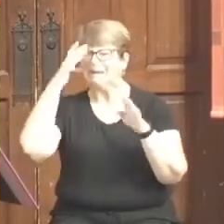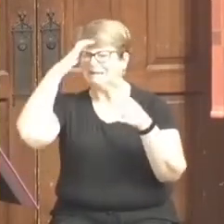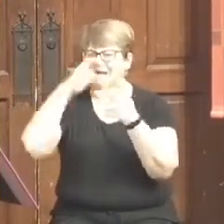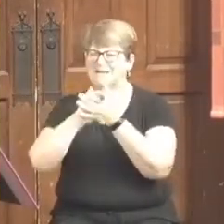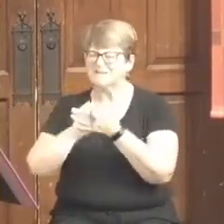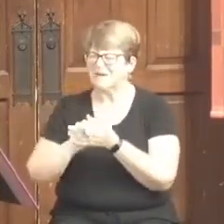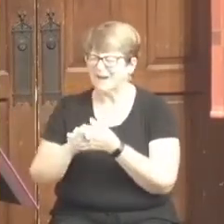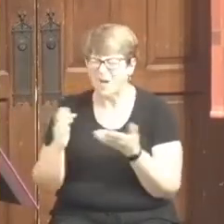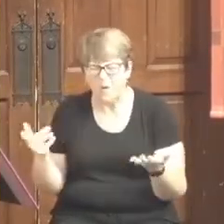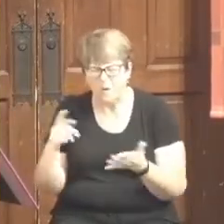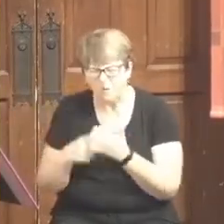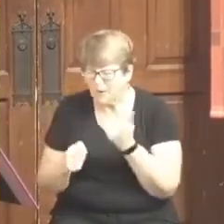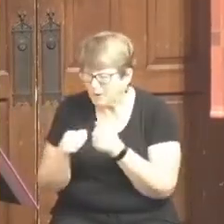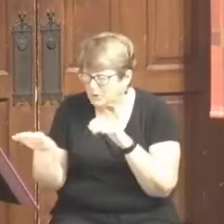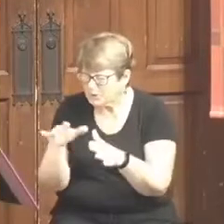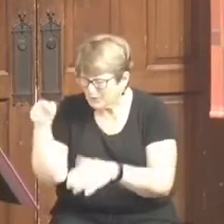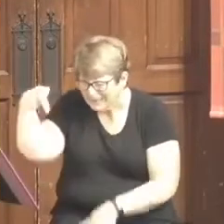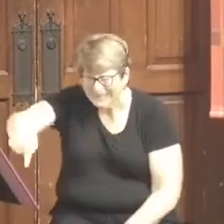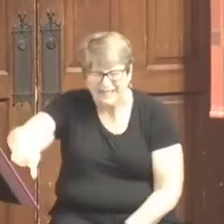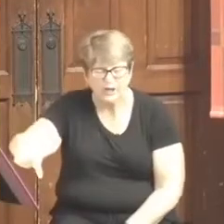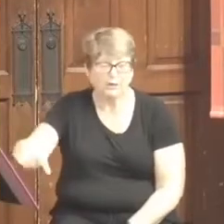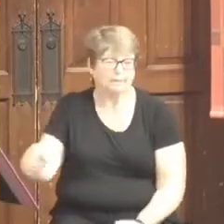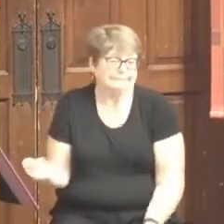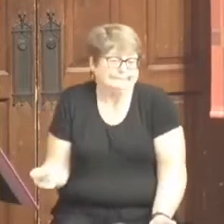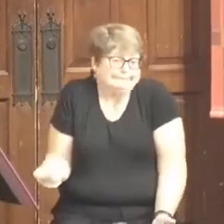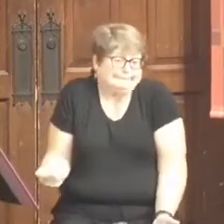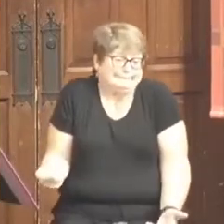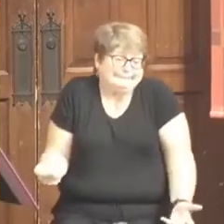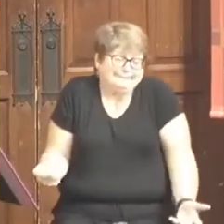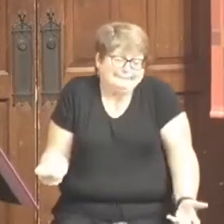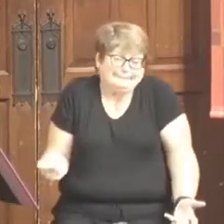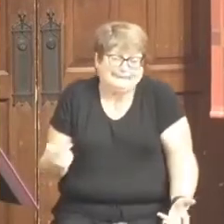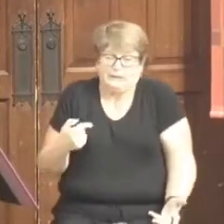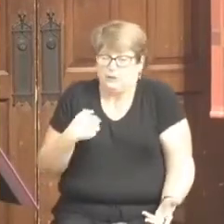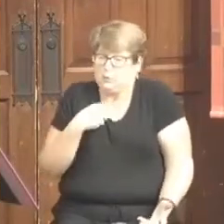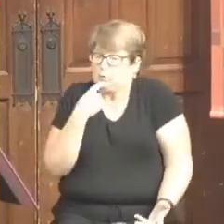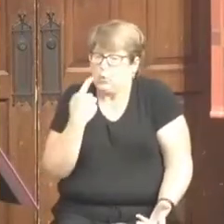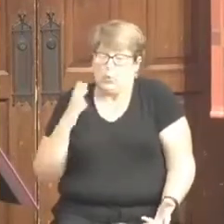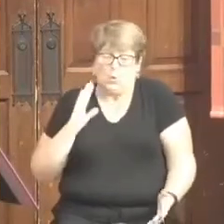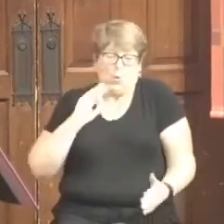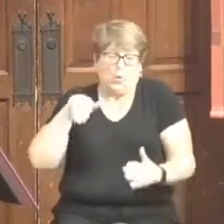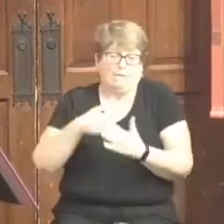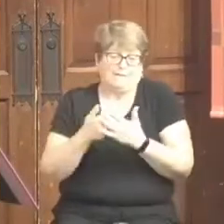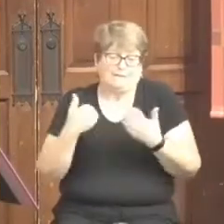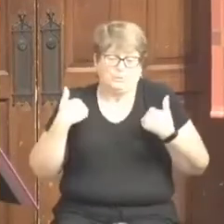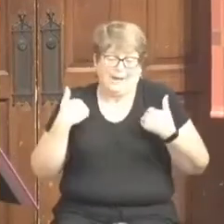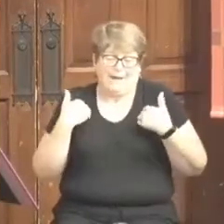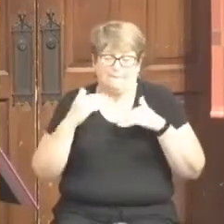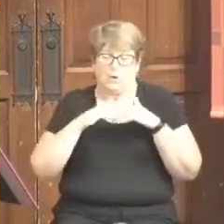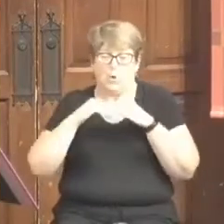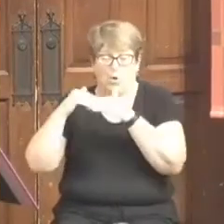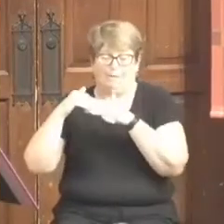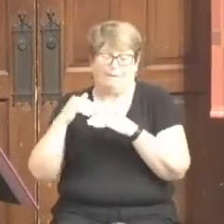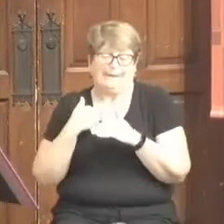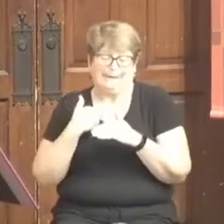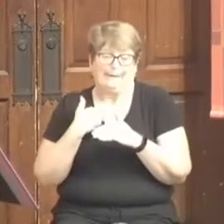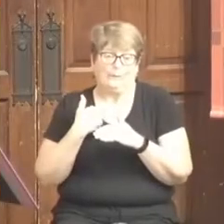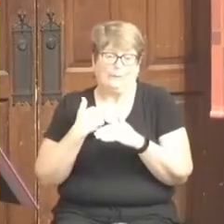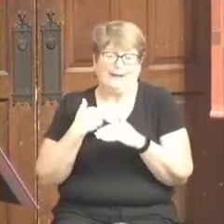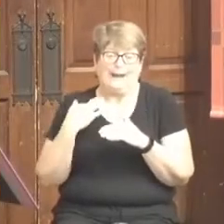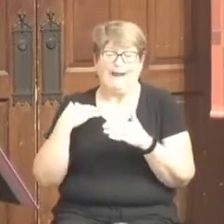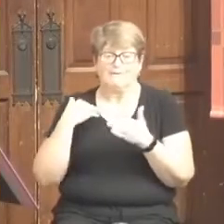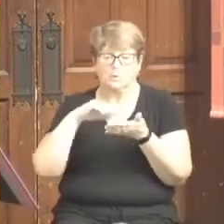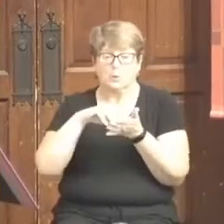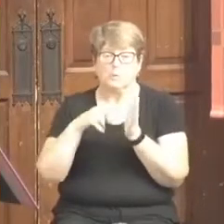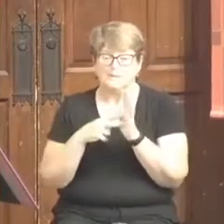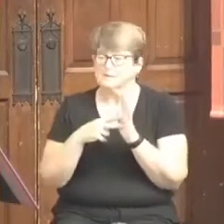Tom, what are you doing here? He said, you told all of us we had a calling. All of us, we had a purpose.